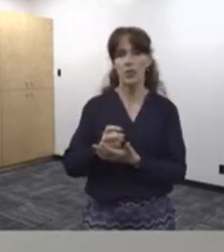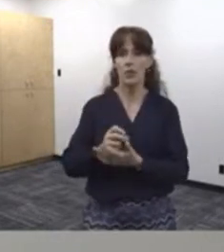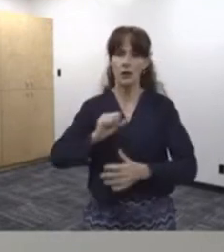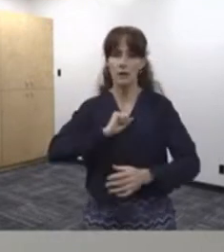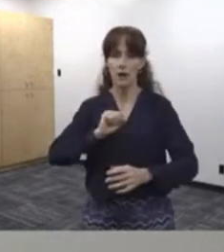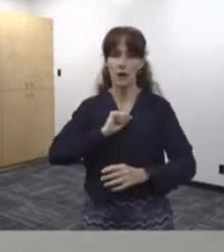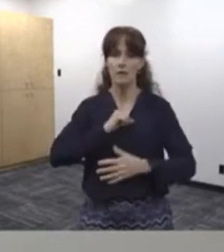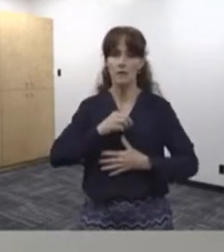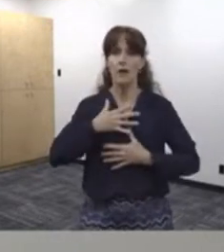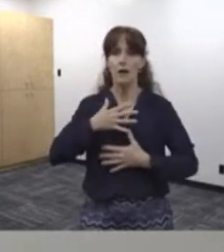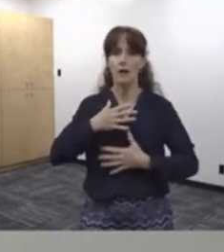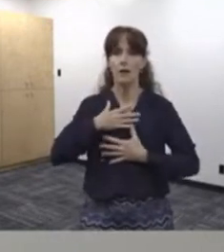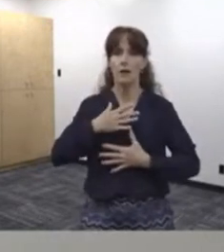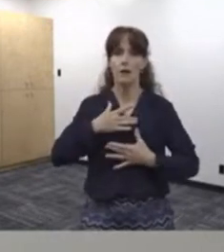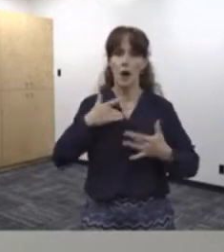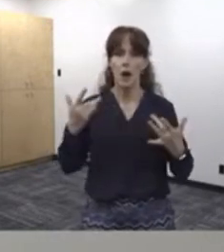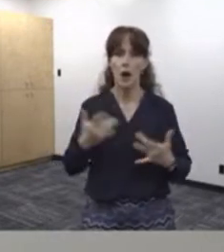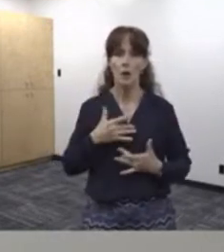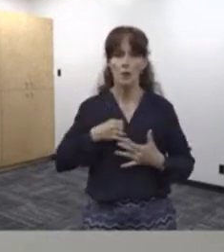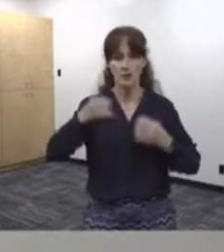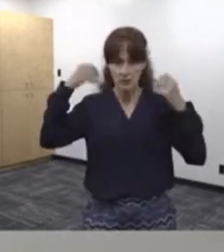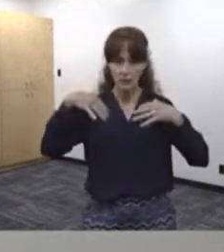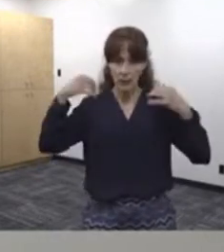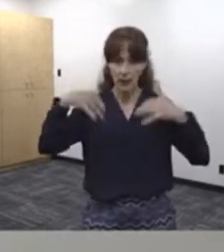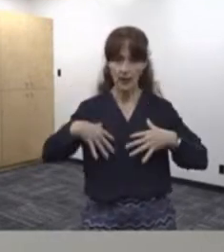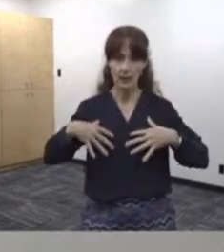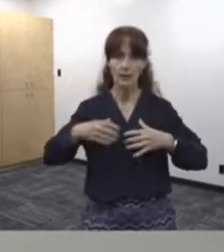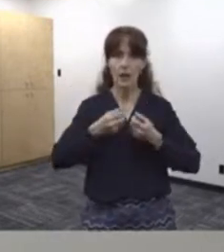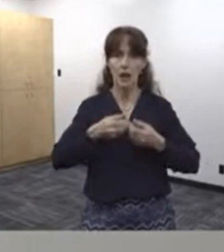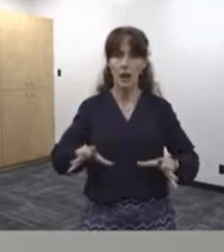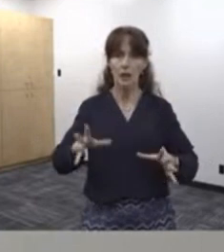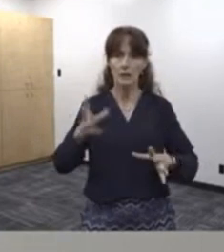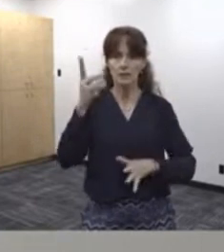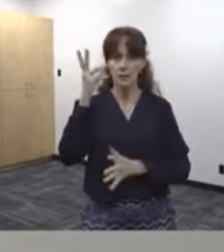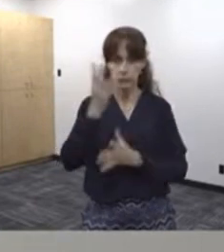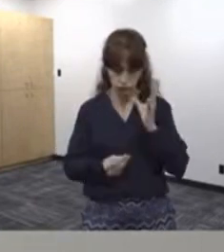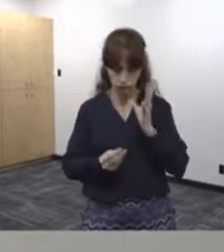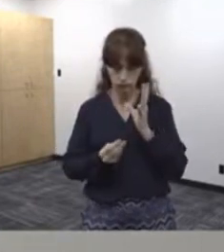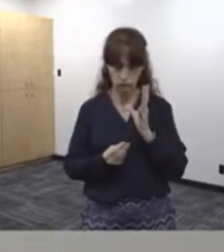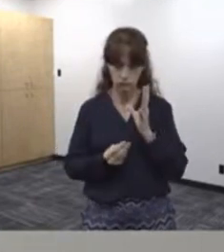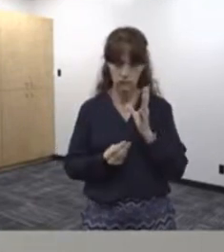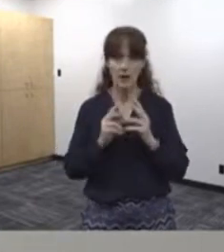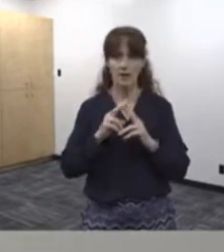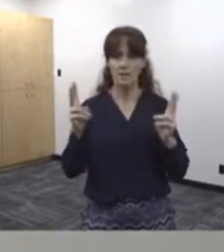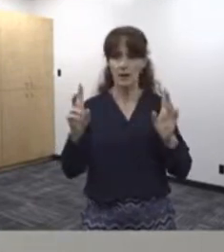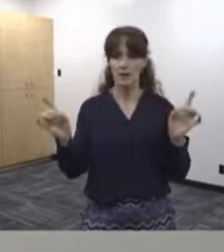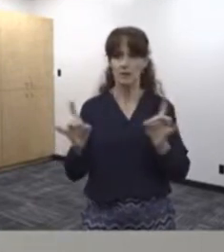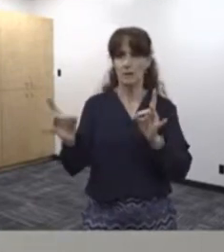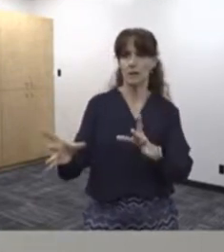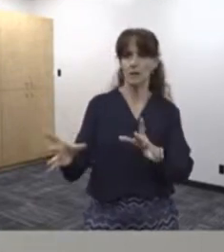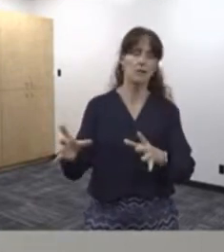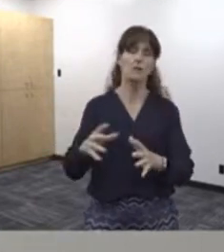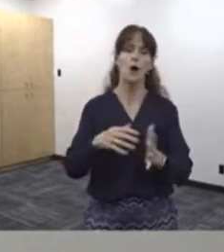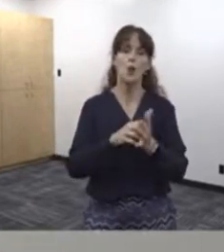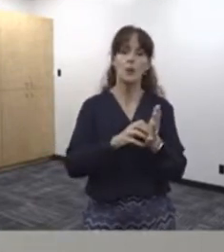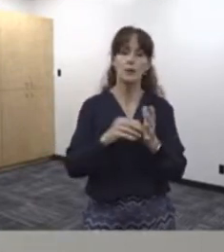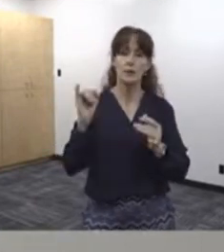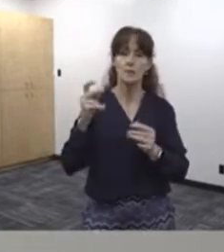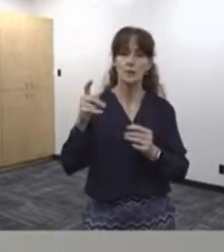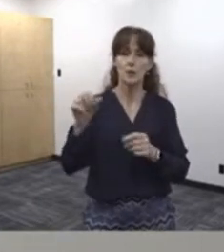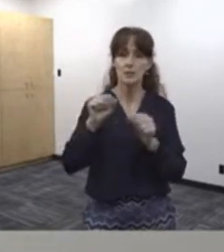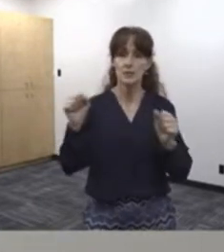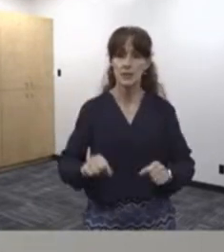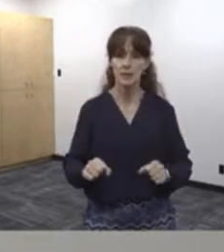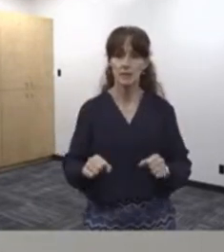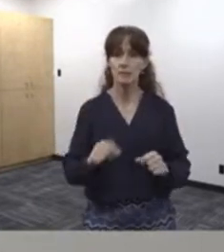cough, rapid breathing, slow heart rate, sweating, loss of consciousness, which would be very tragic, a weakened immune system.